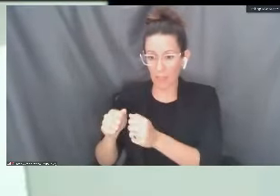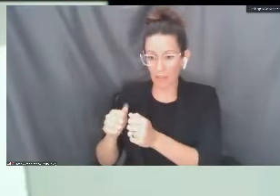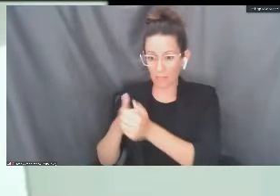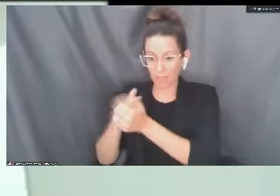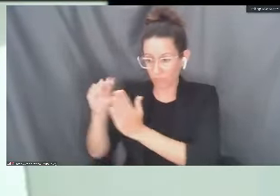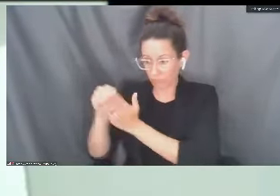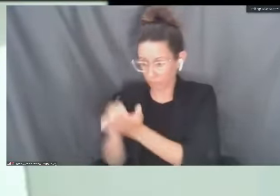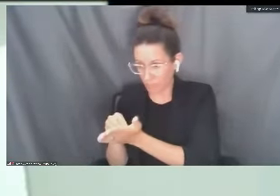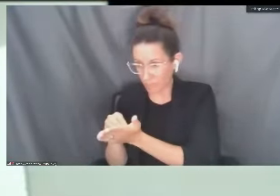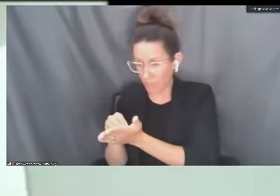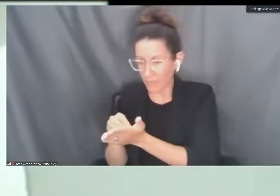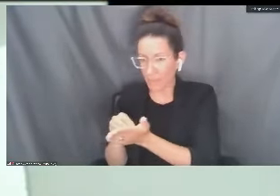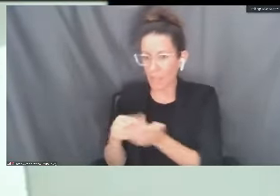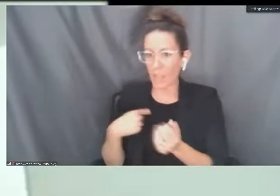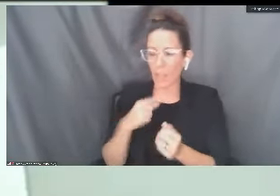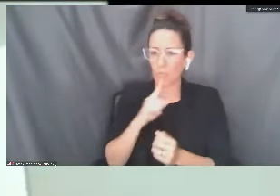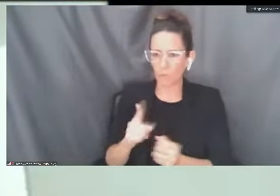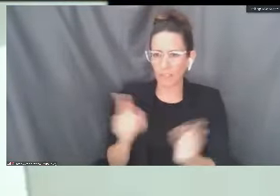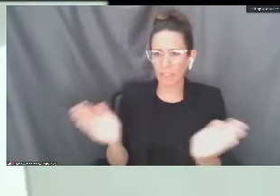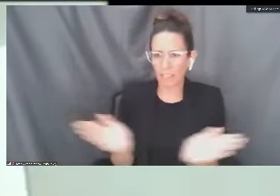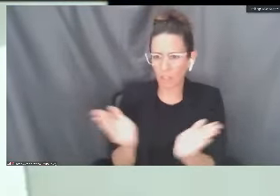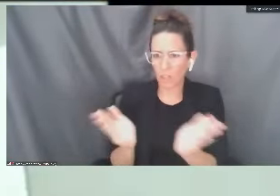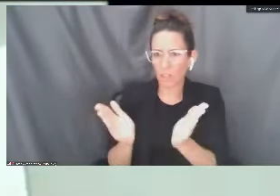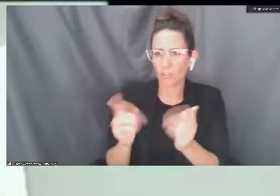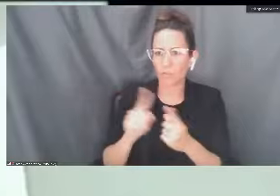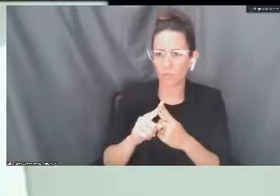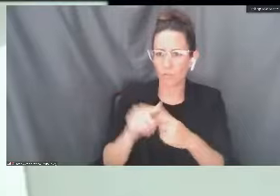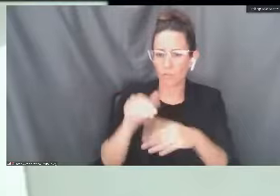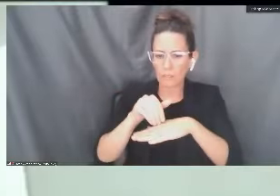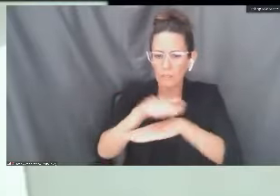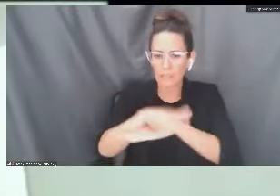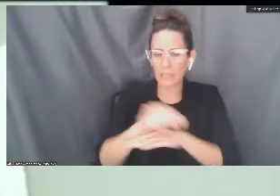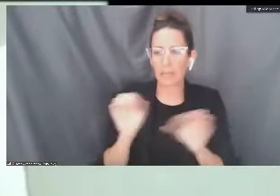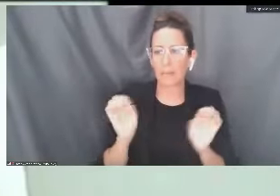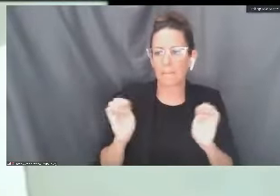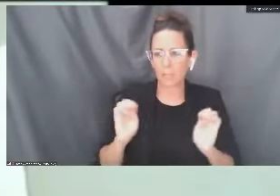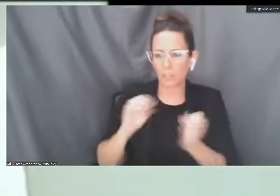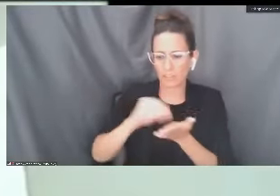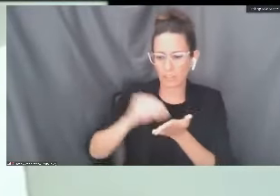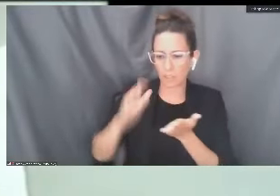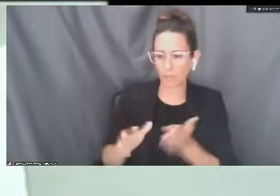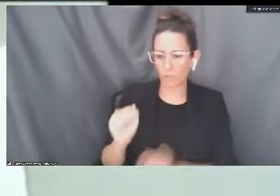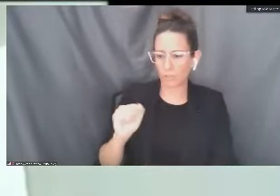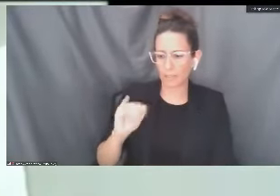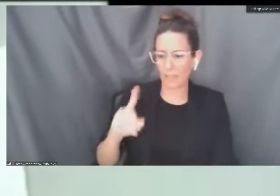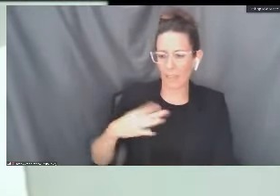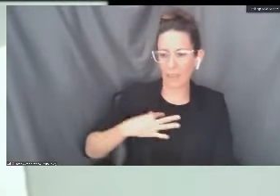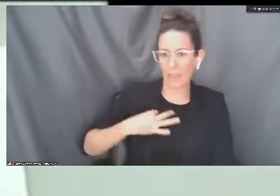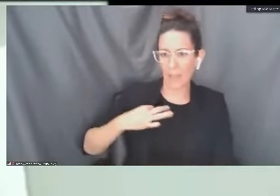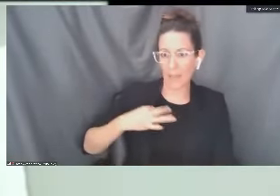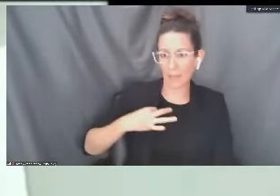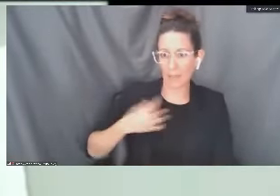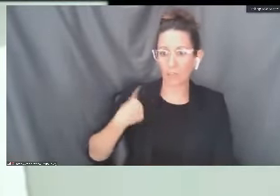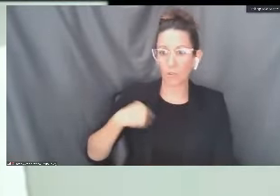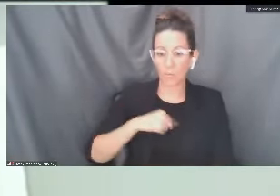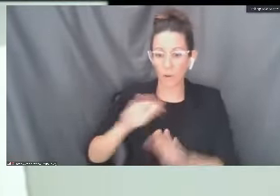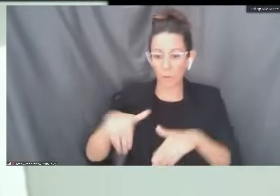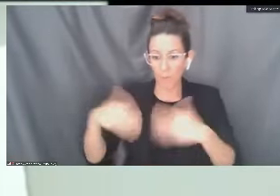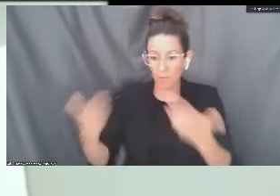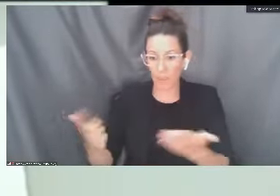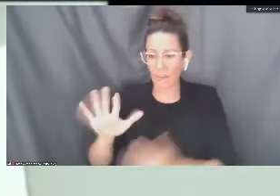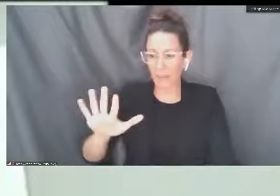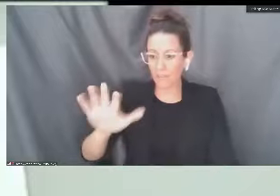California DREAM Act, I strongly encourage them to submit an emergency student aid application. We are providing students with